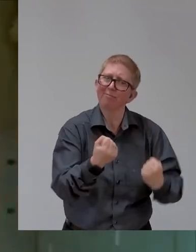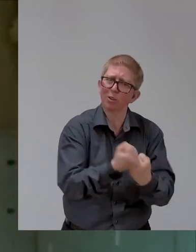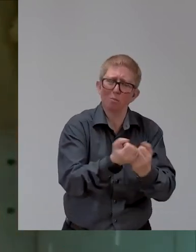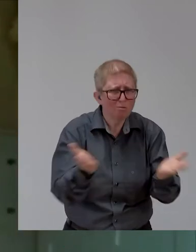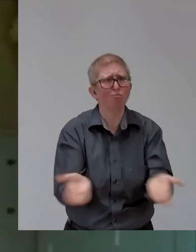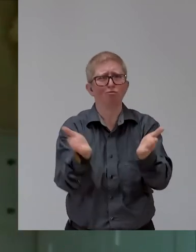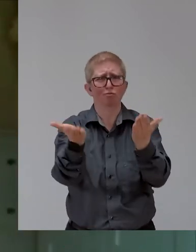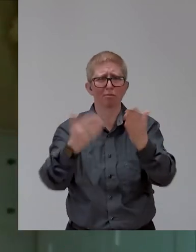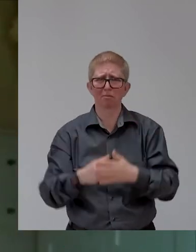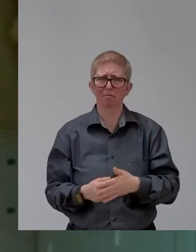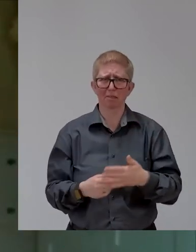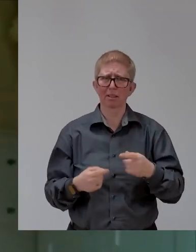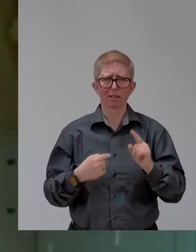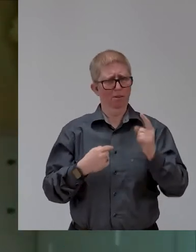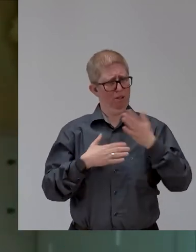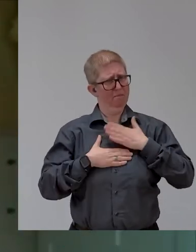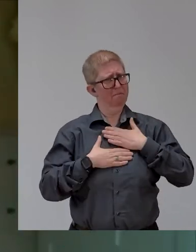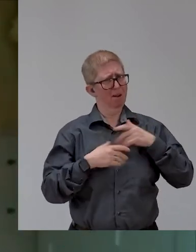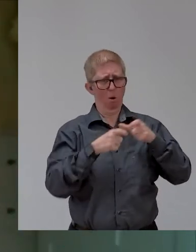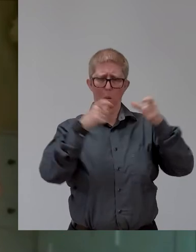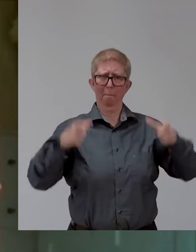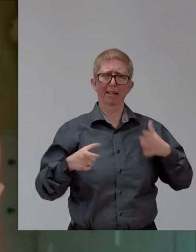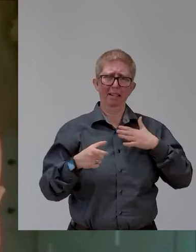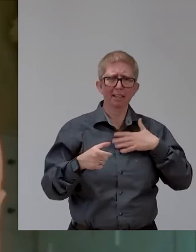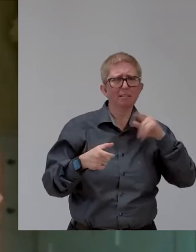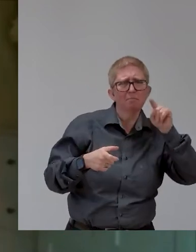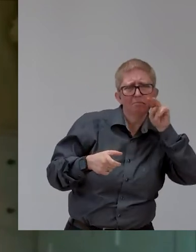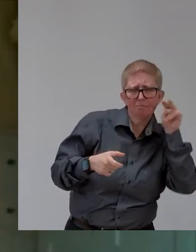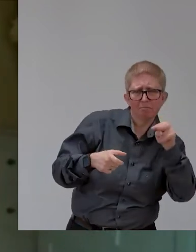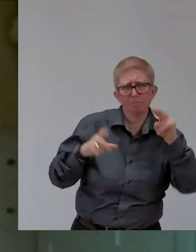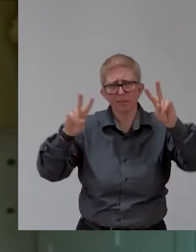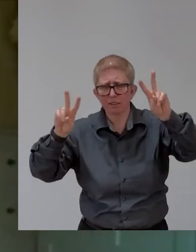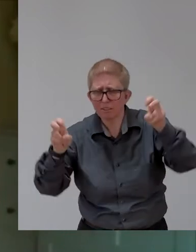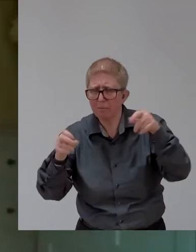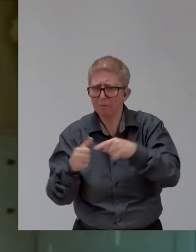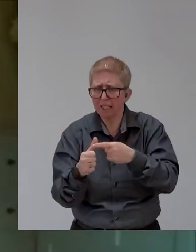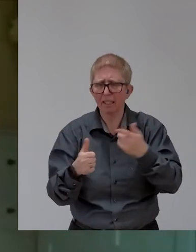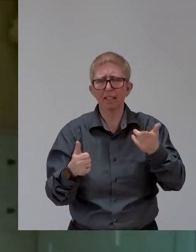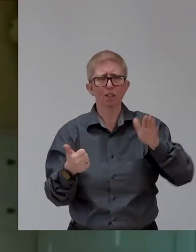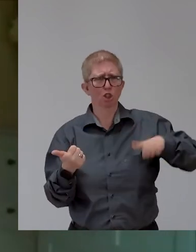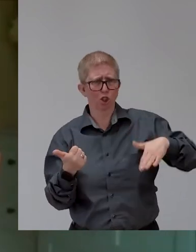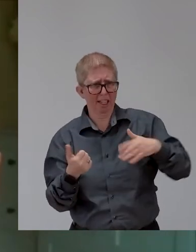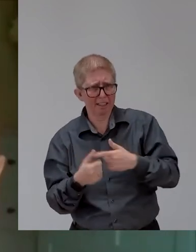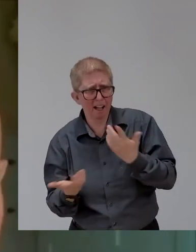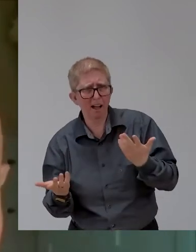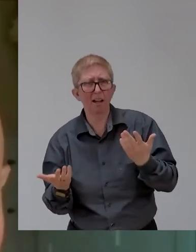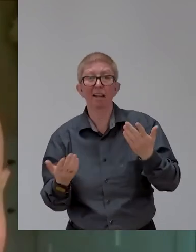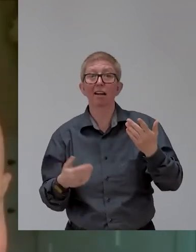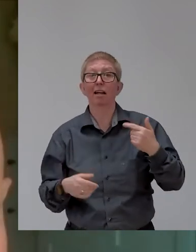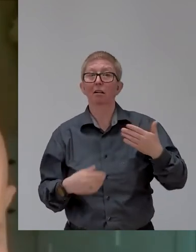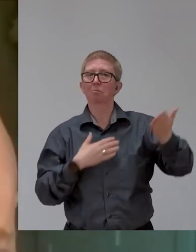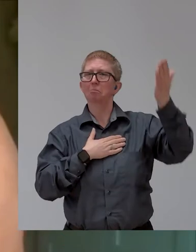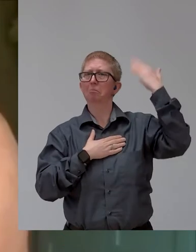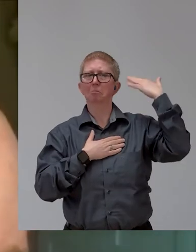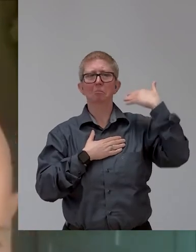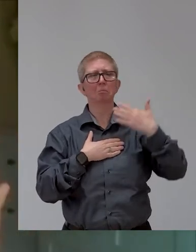years, but I didn't understand disability in the same way they understand it now. And I'm only just starting to learn